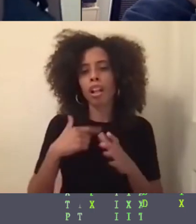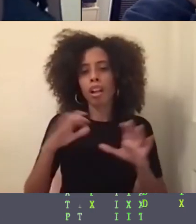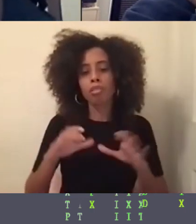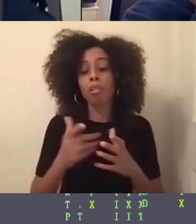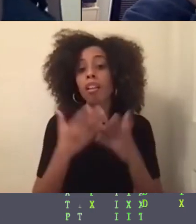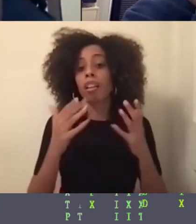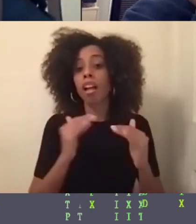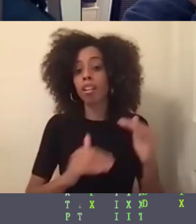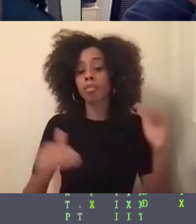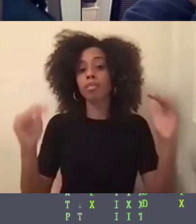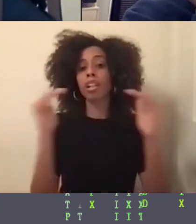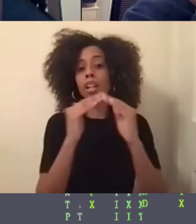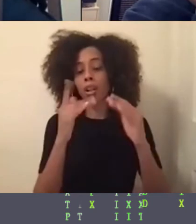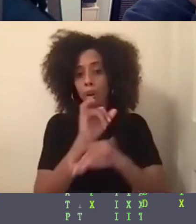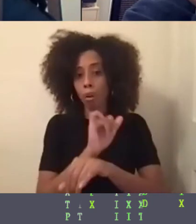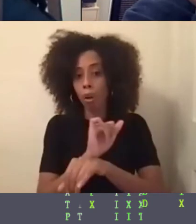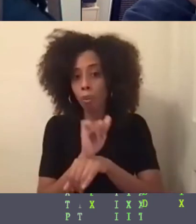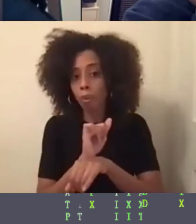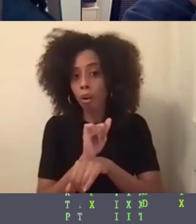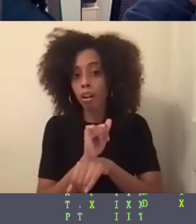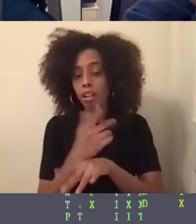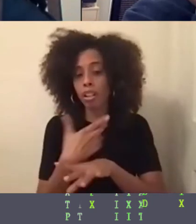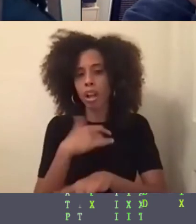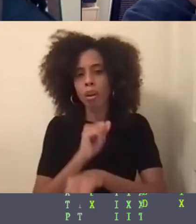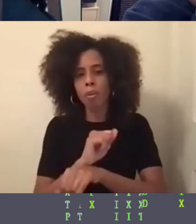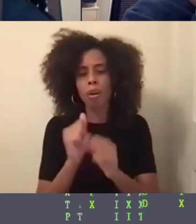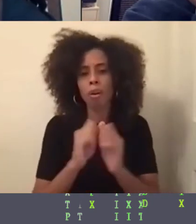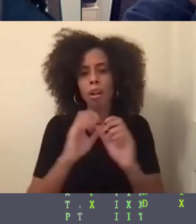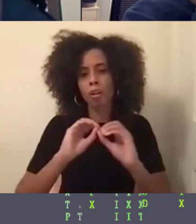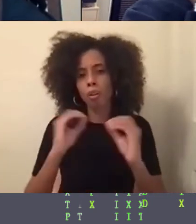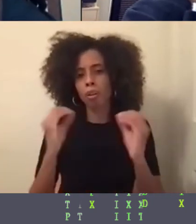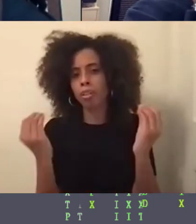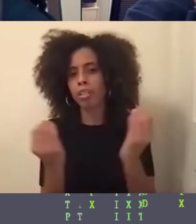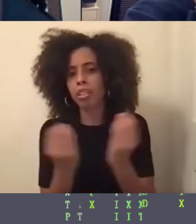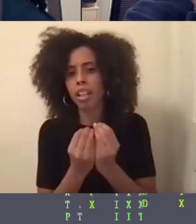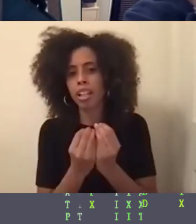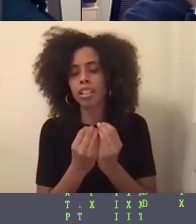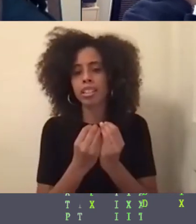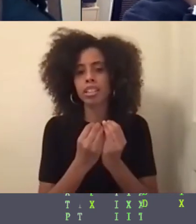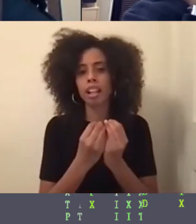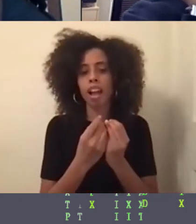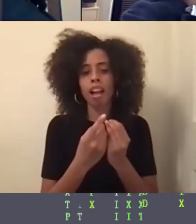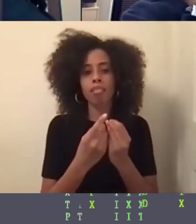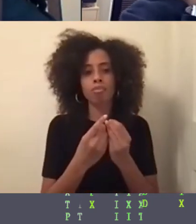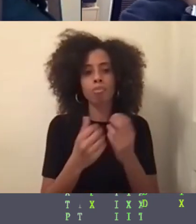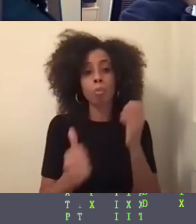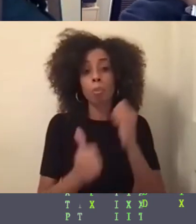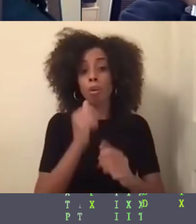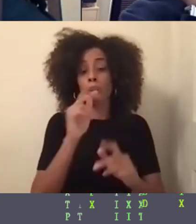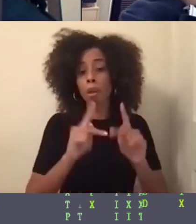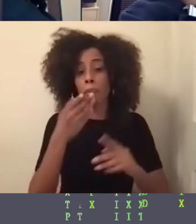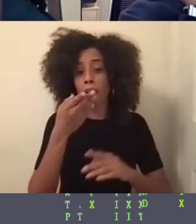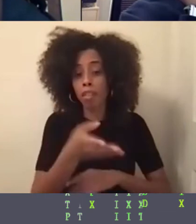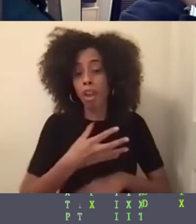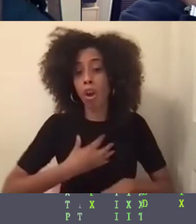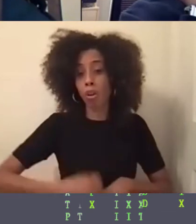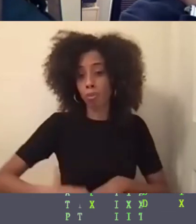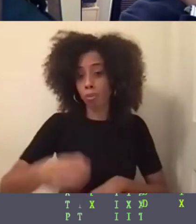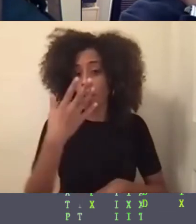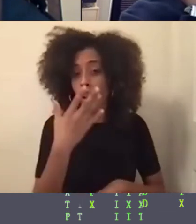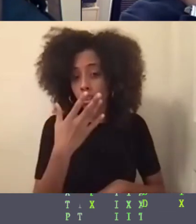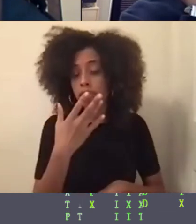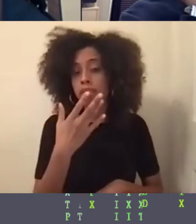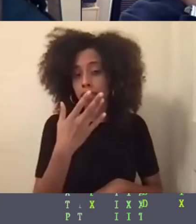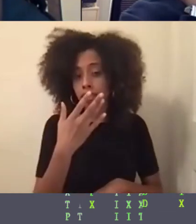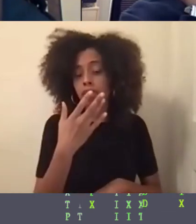And when I'm working with a lot of organizations that are like white dominant or have dominant identities and whatnot. The